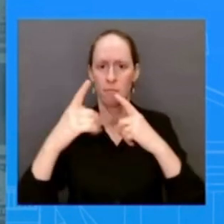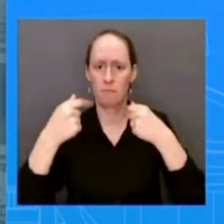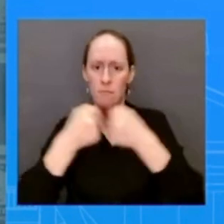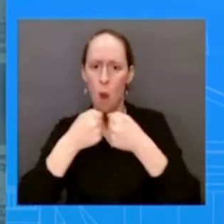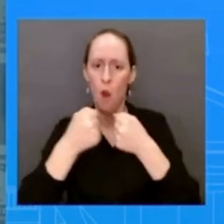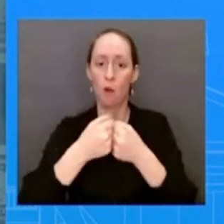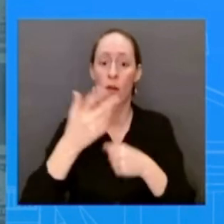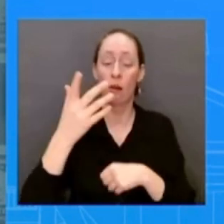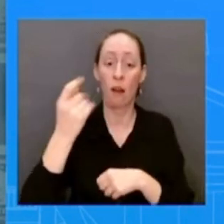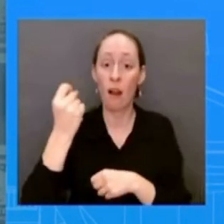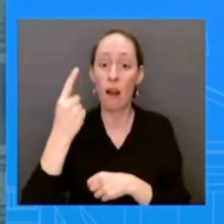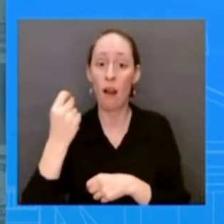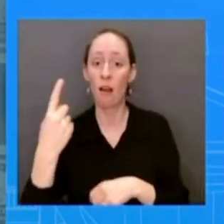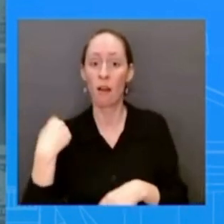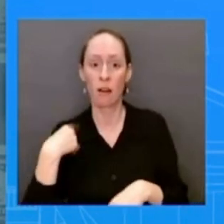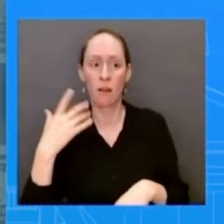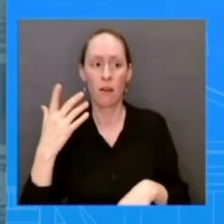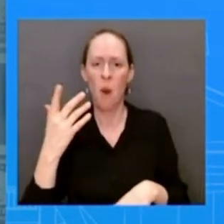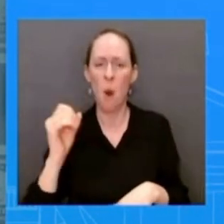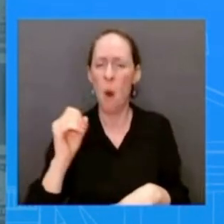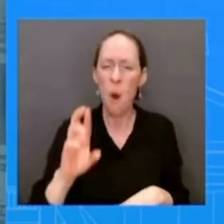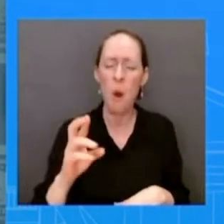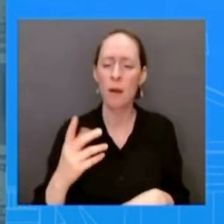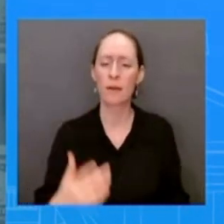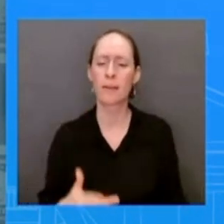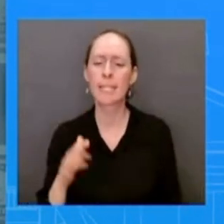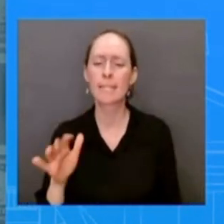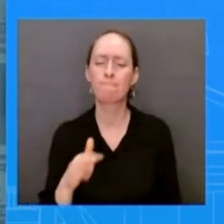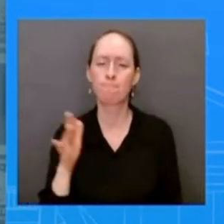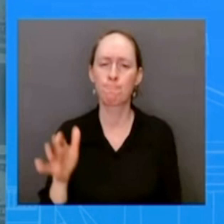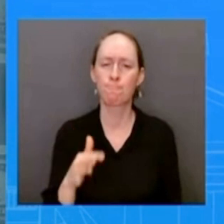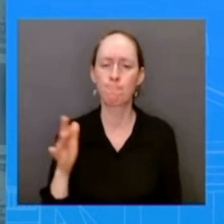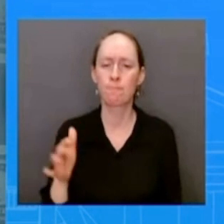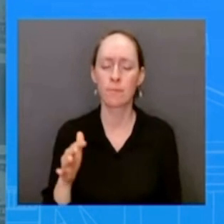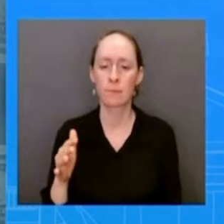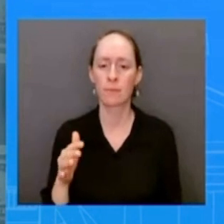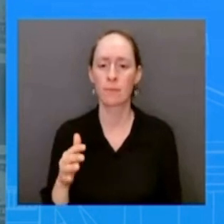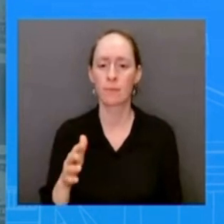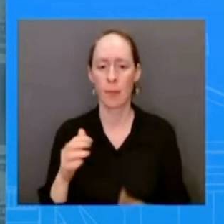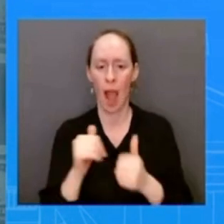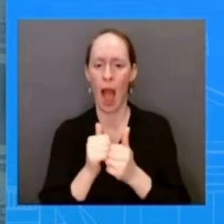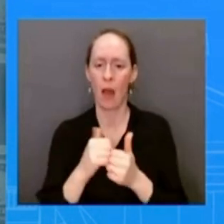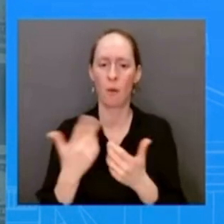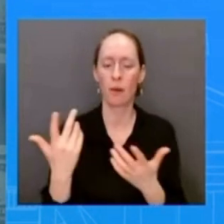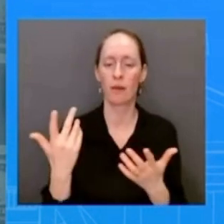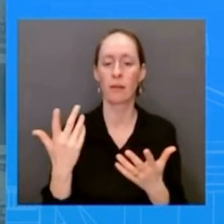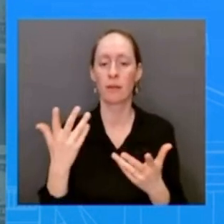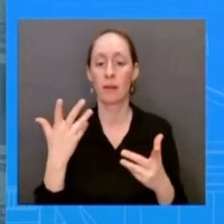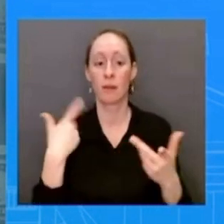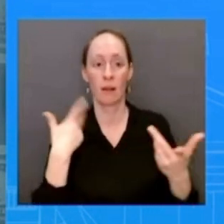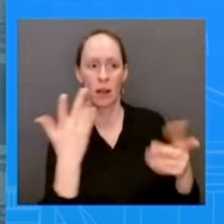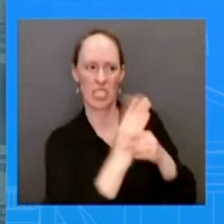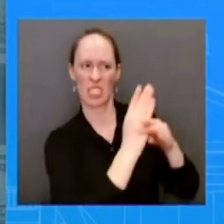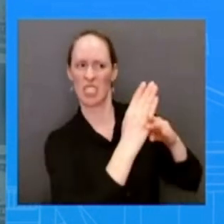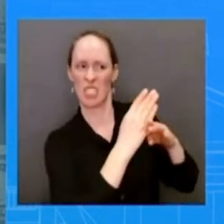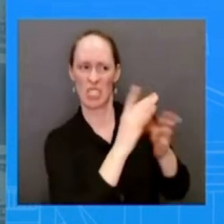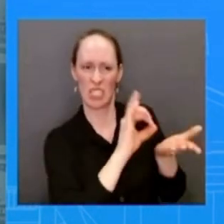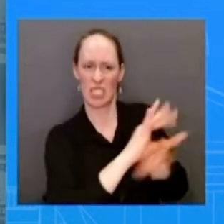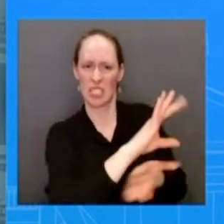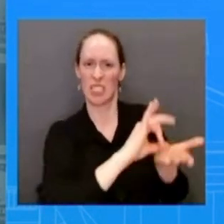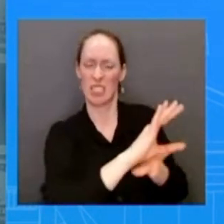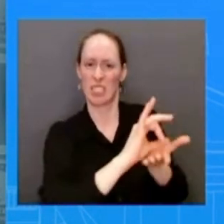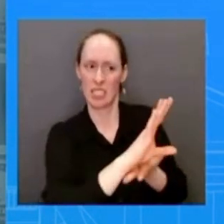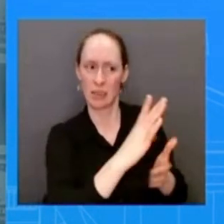specifically to that look the president the president has been very clear on his approach he wants to make sure that we do this in an orderly a way a humane way uh